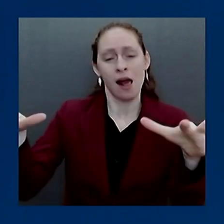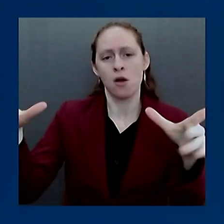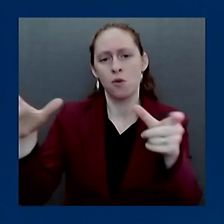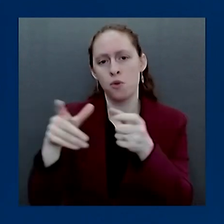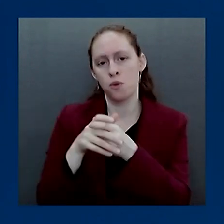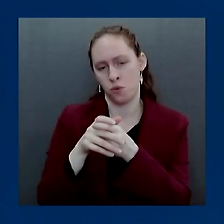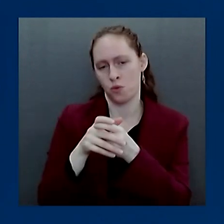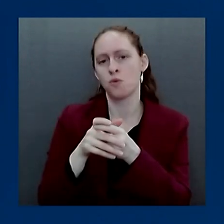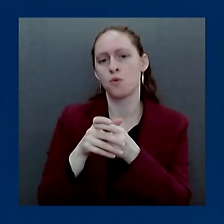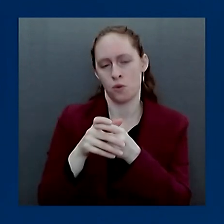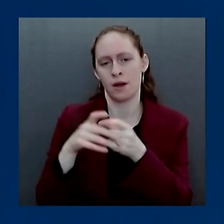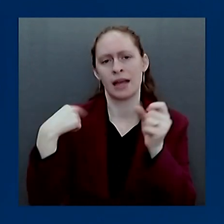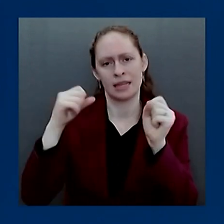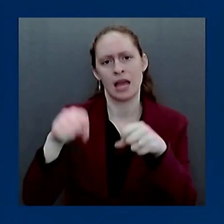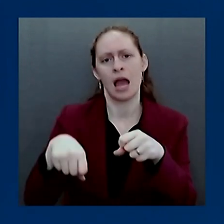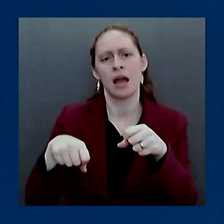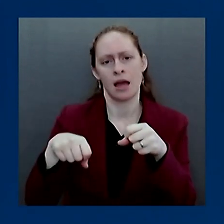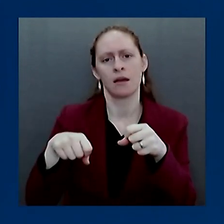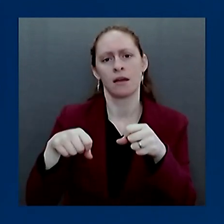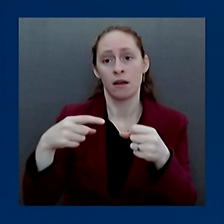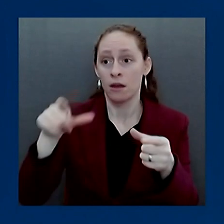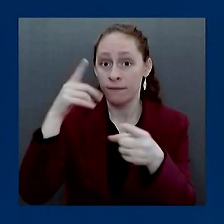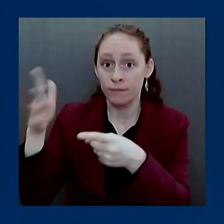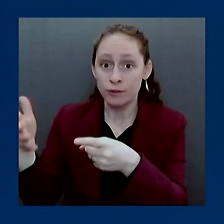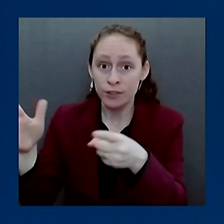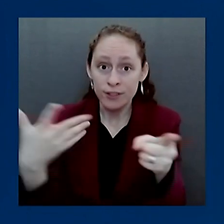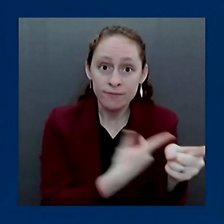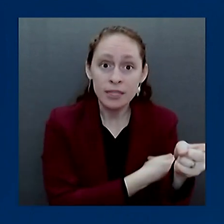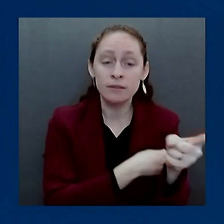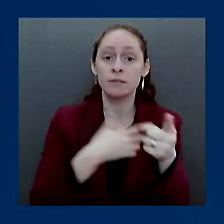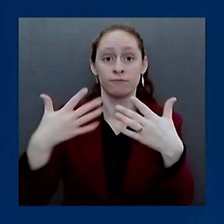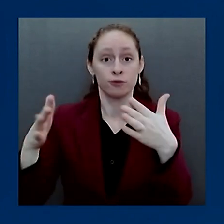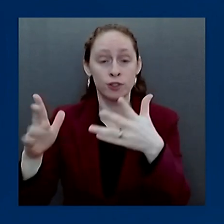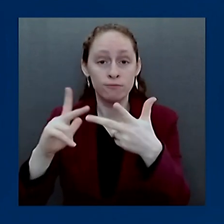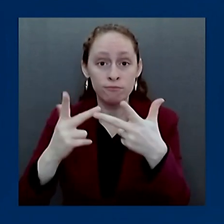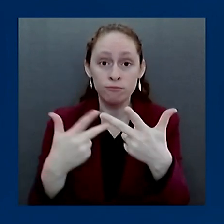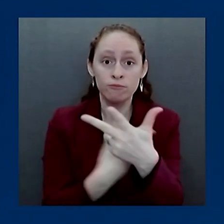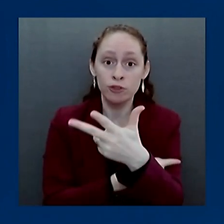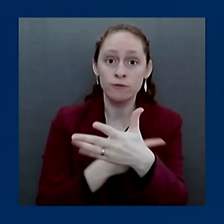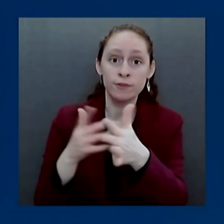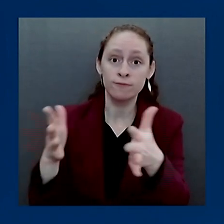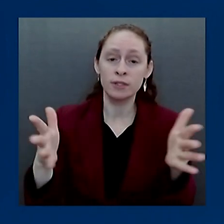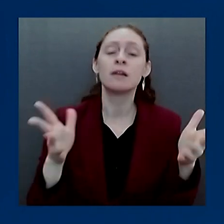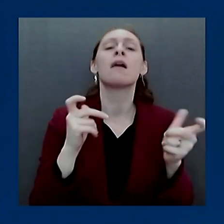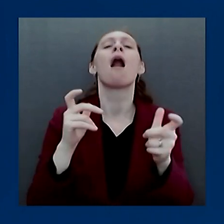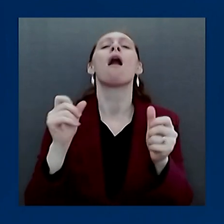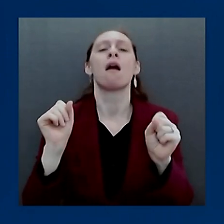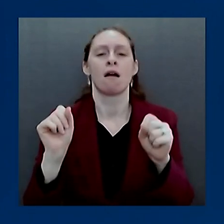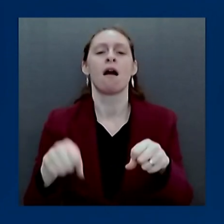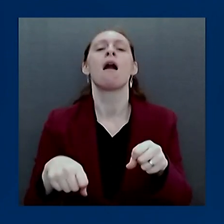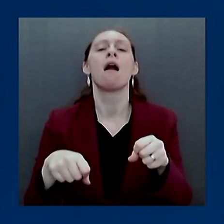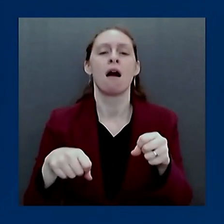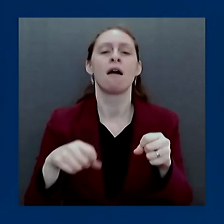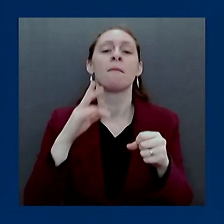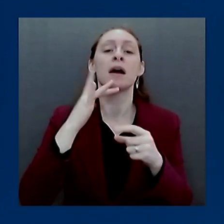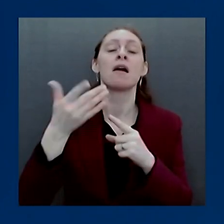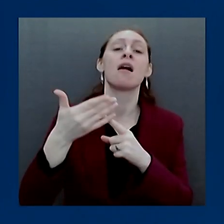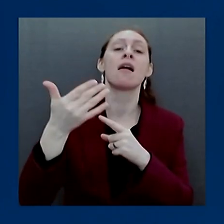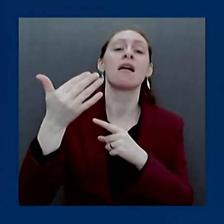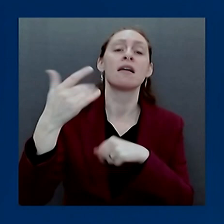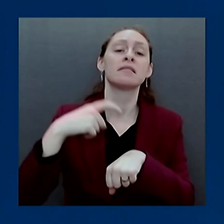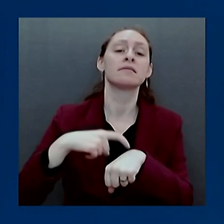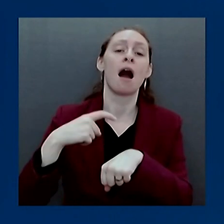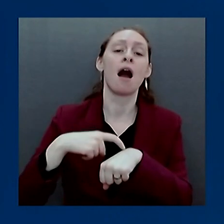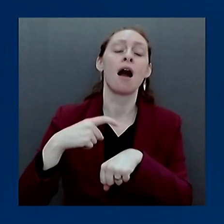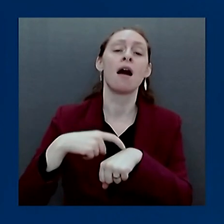was referring to is that virtually everybody is going to wind up getting exposed and likely get infected. But if you're vaccinated and if you're